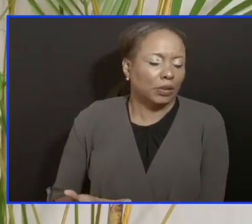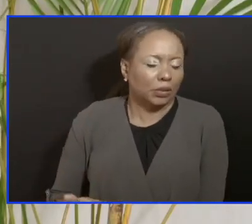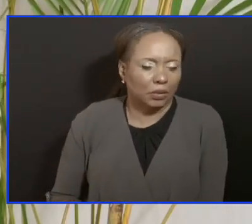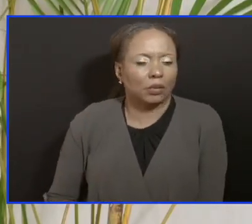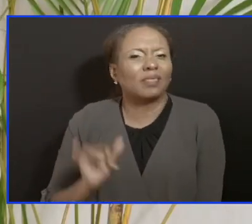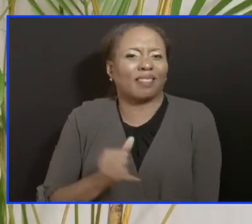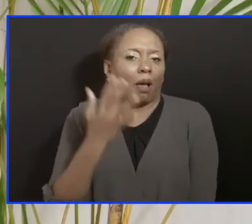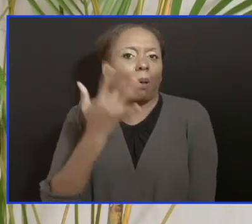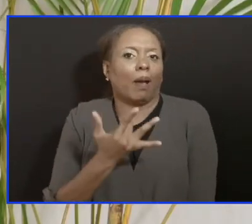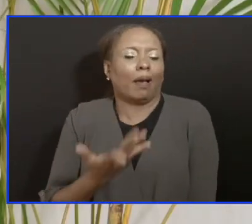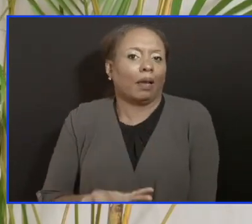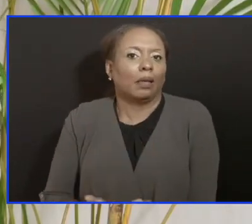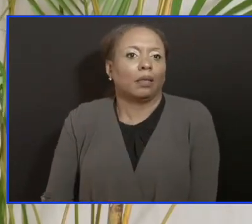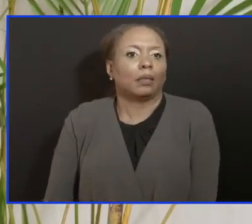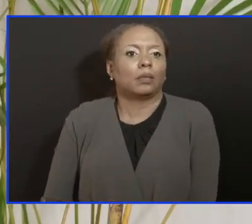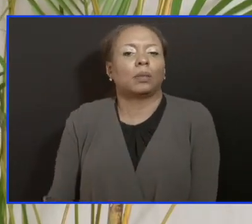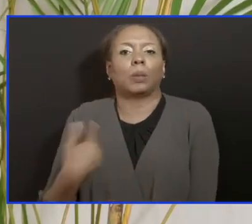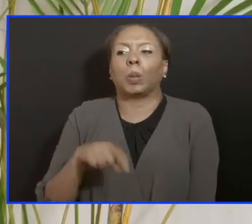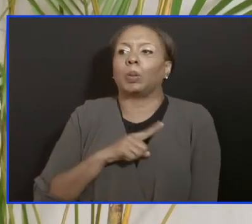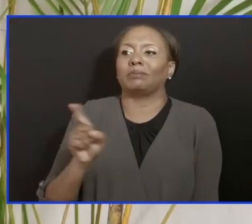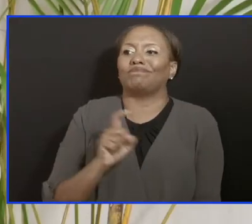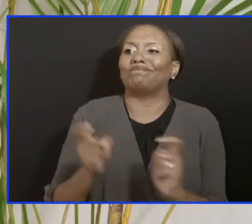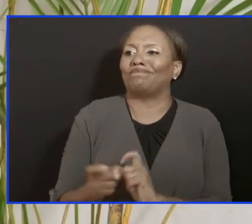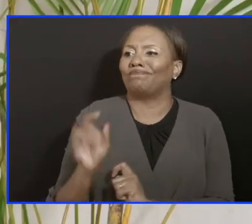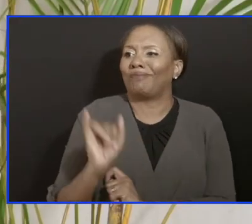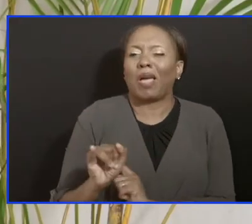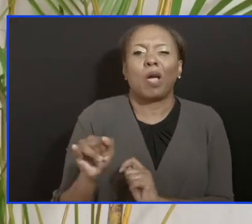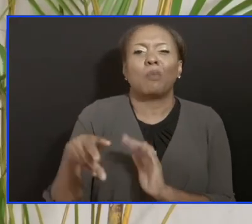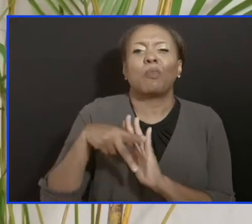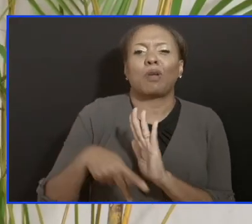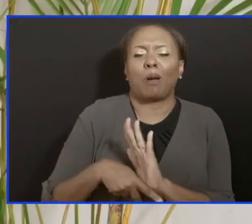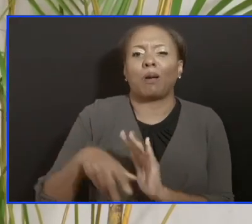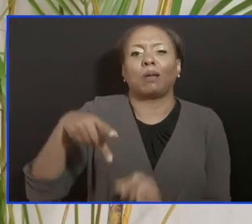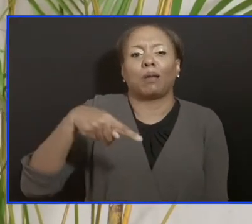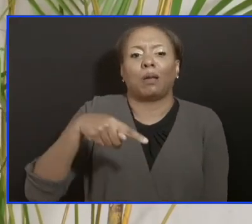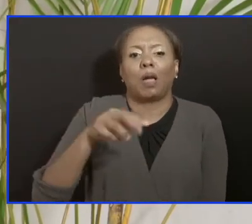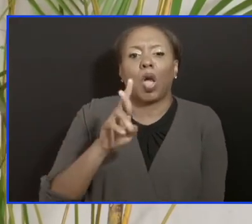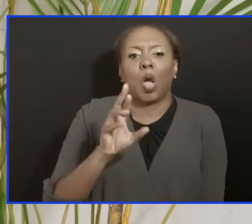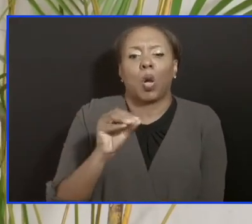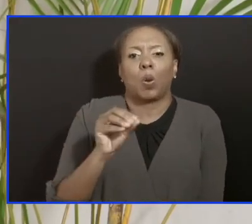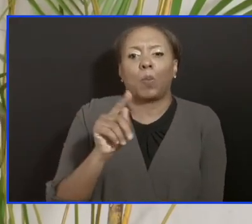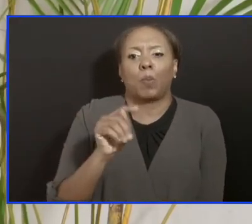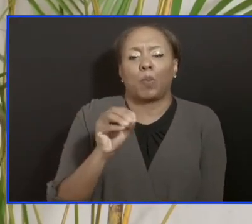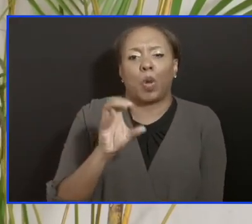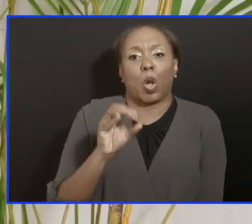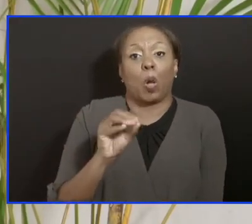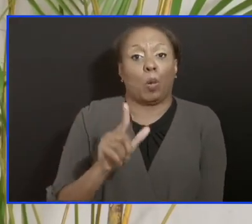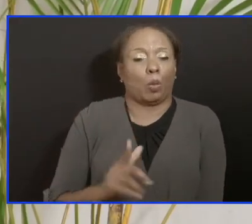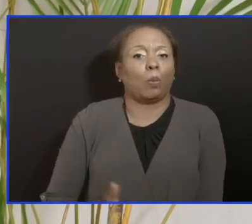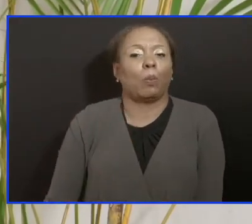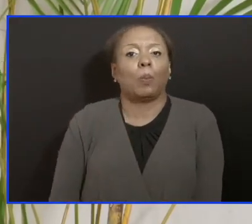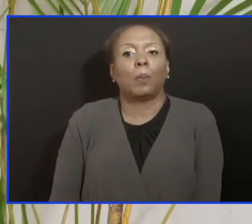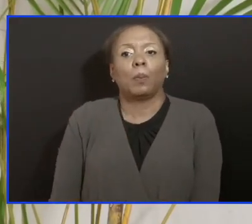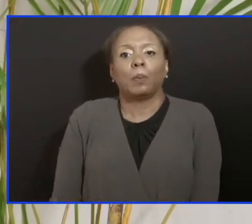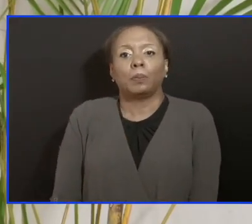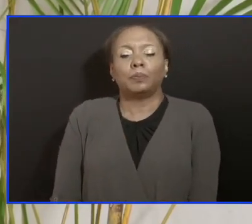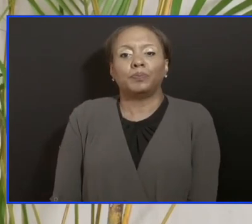have done, which is to change that protocol. I also want to add that the